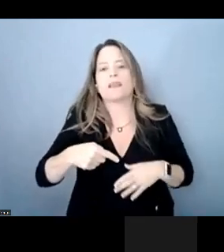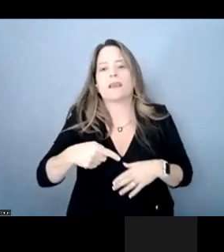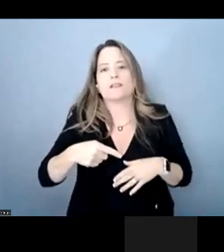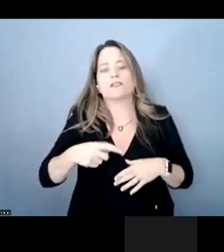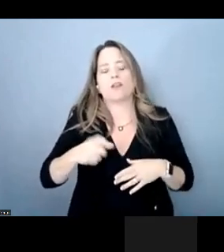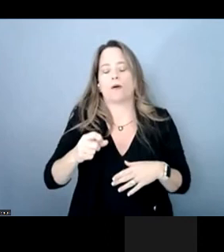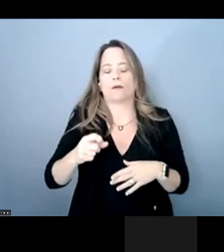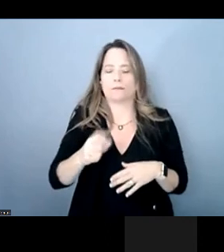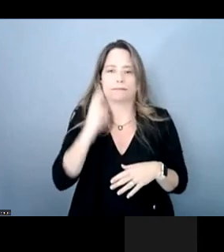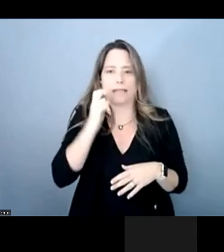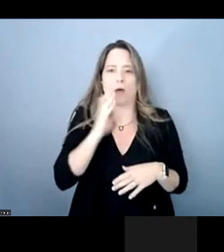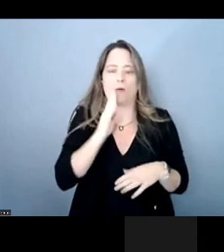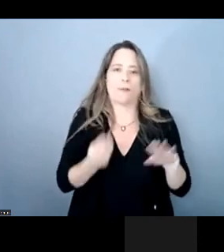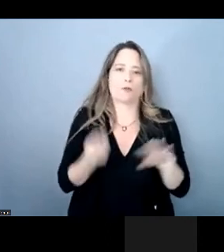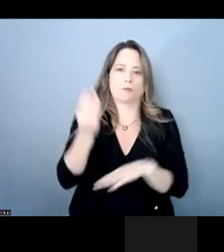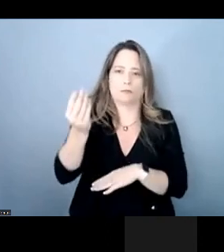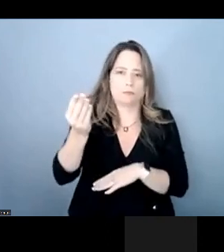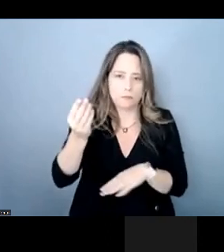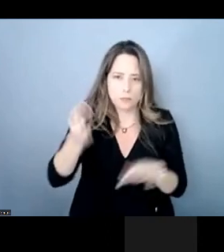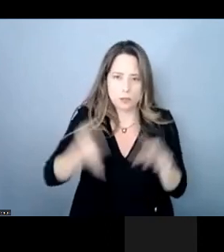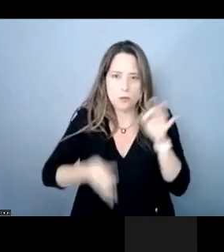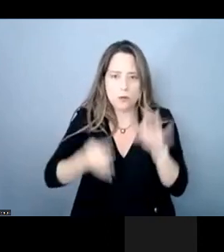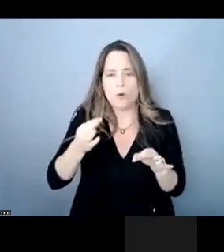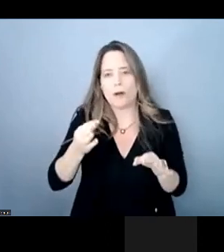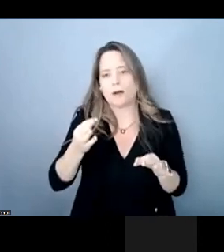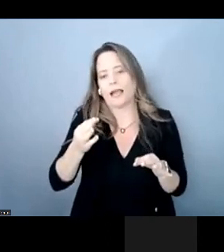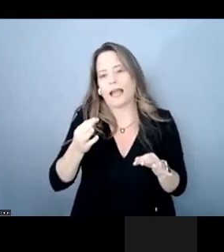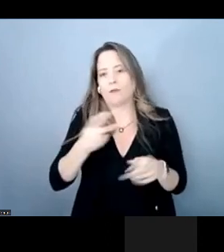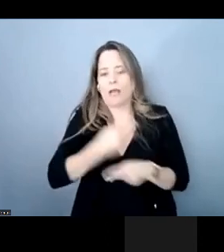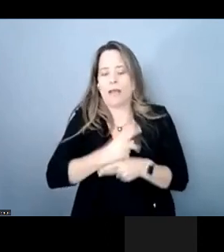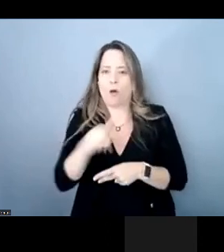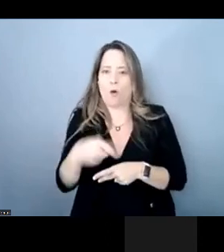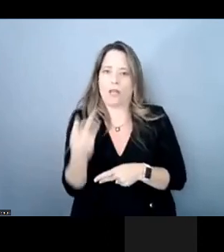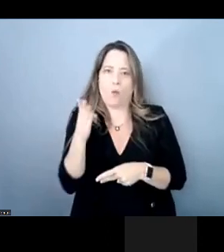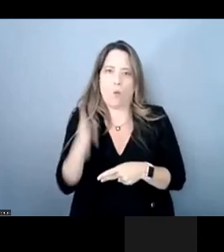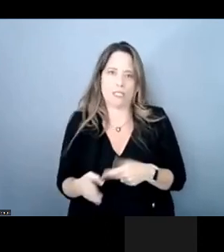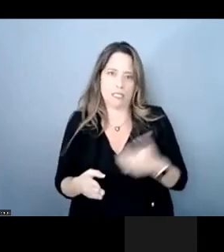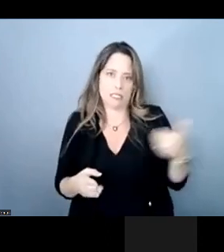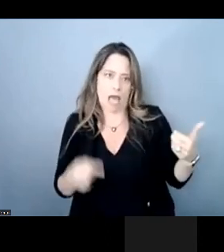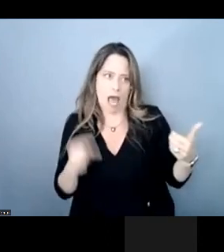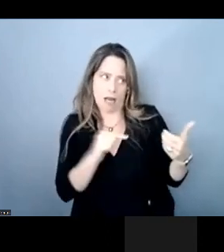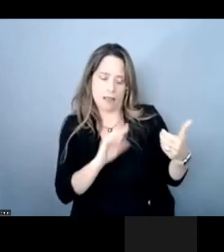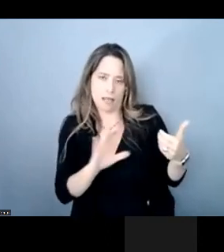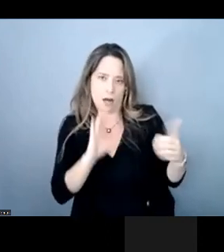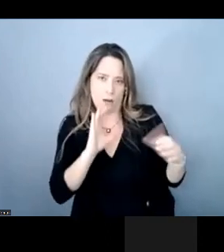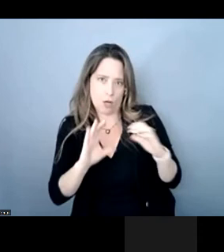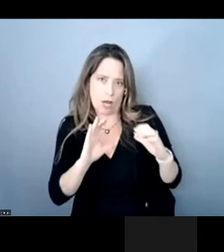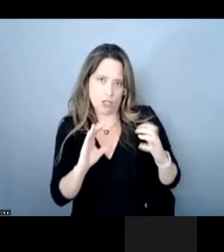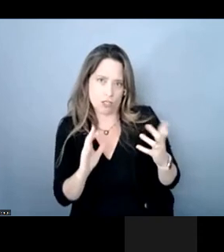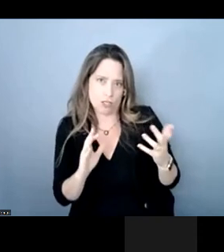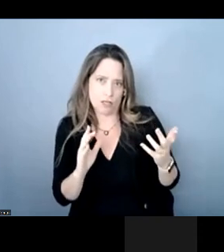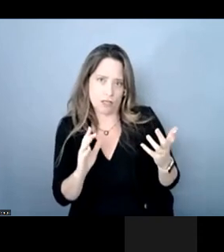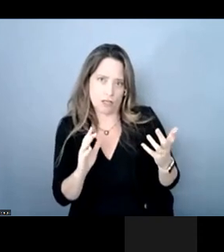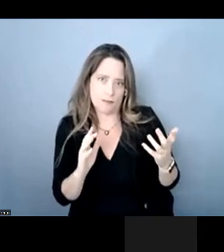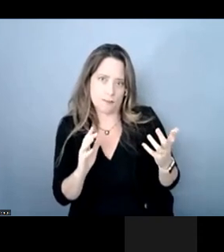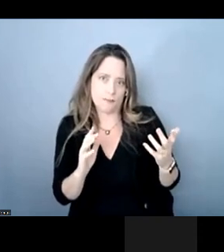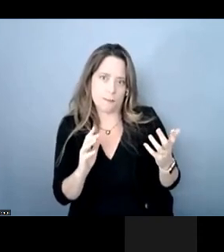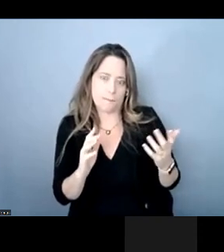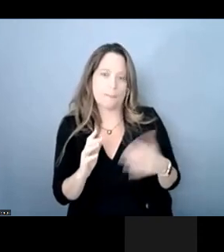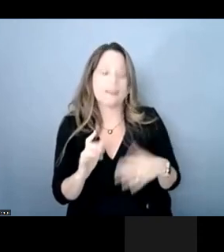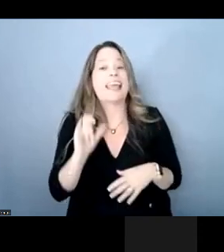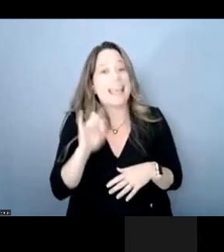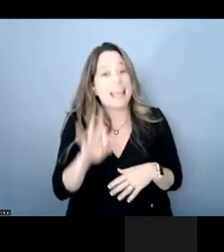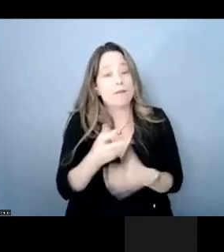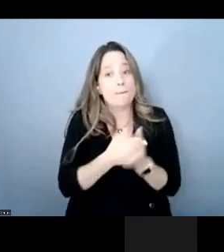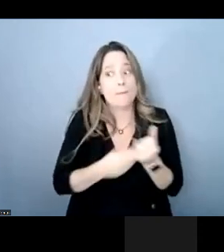community and for accessibility because then you don't really get into the um the need to disclose